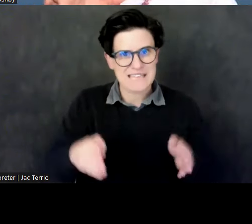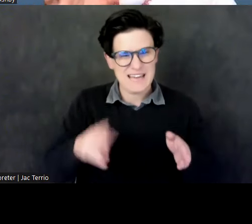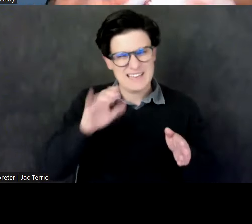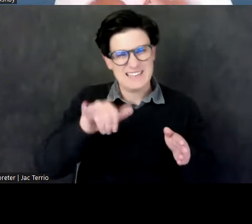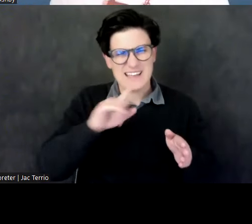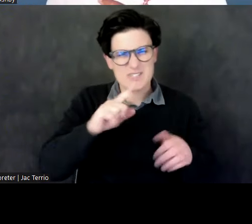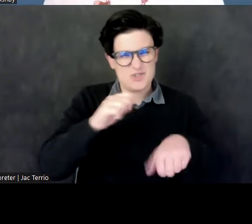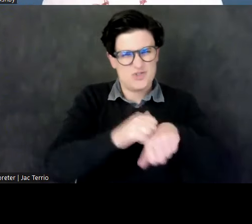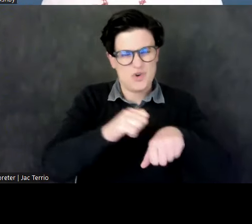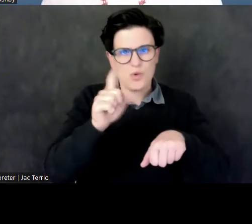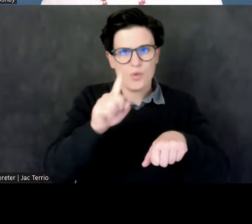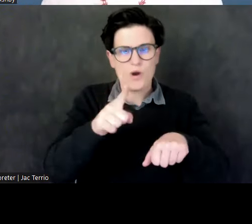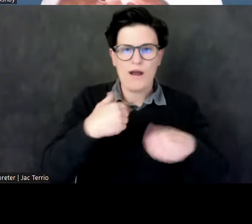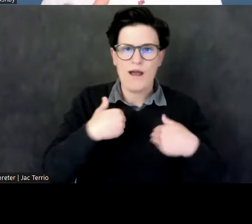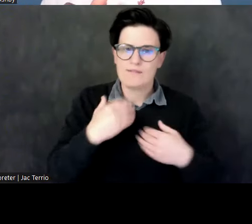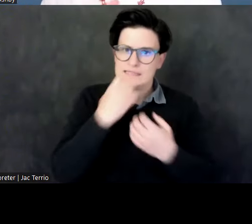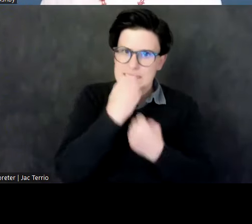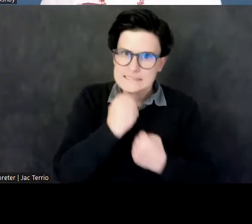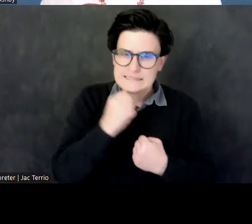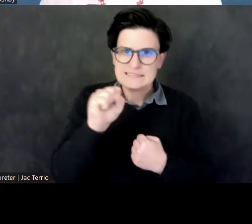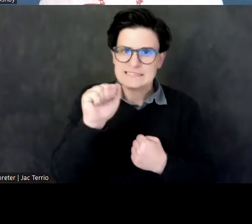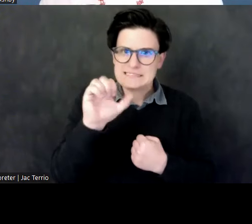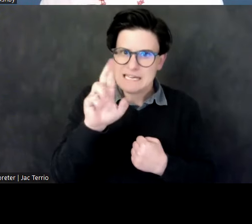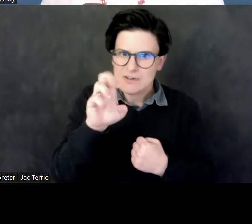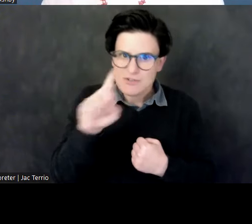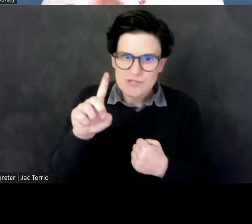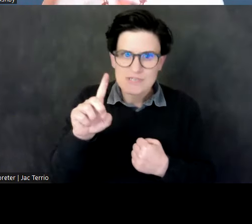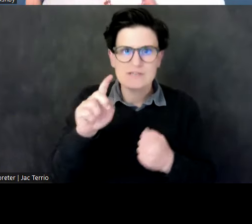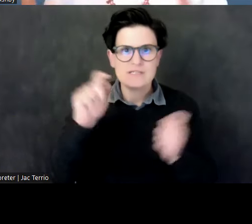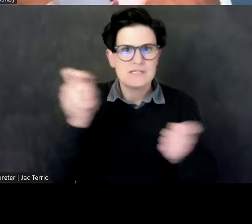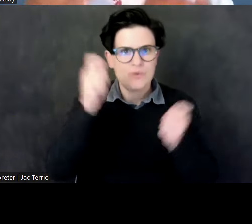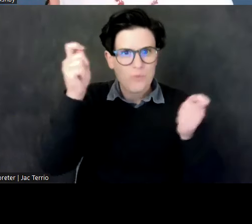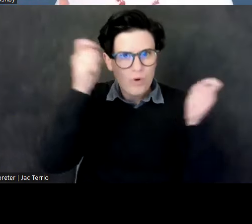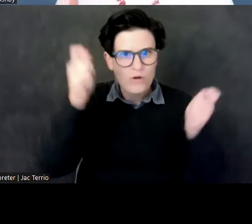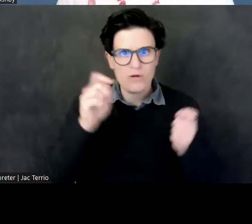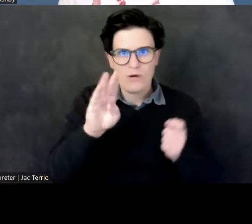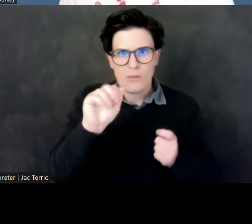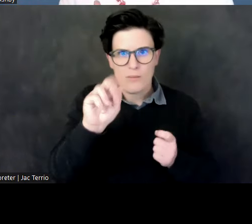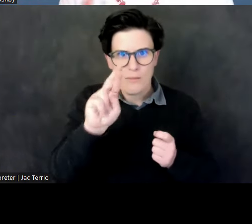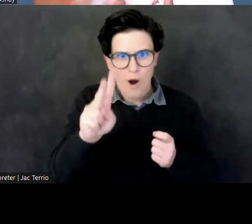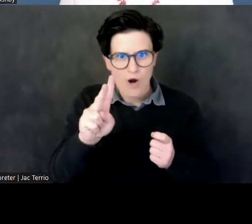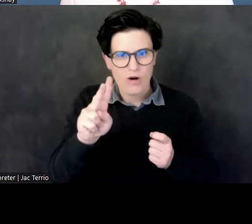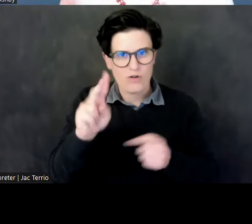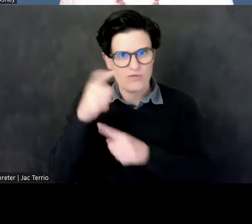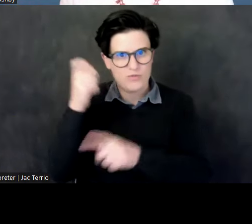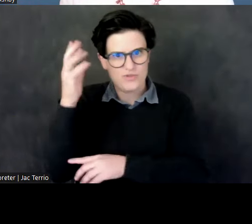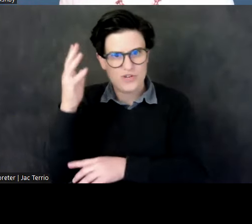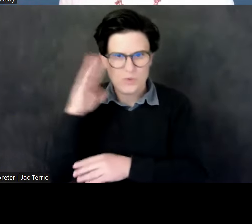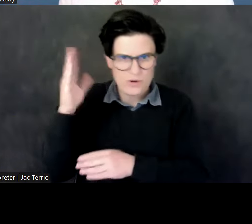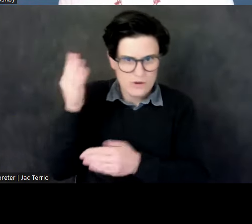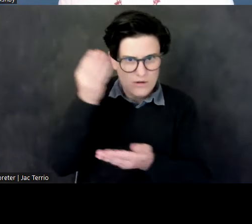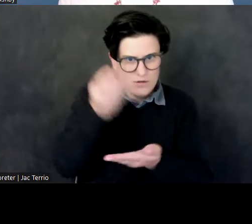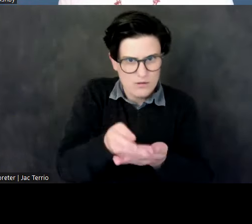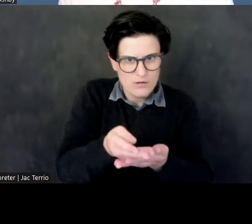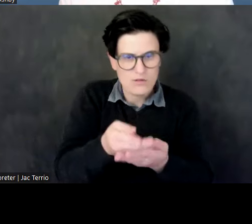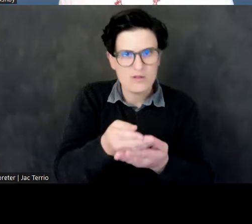a sacred ceremonial bark would have been rested as it arrived at a temple, in this case a